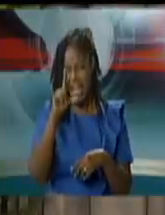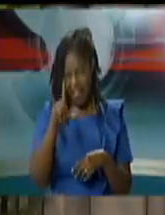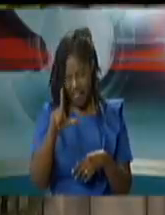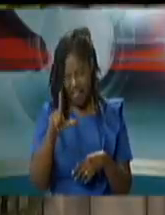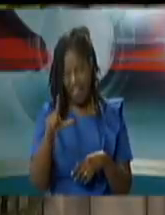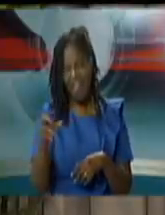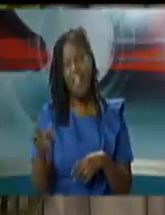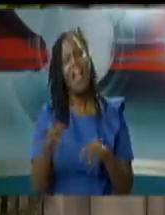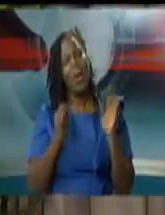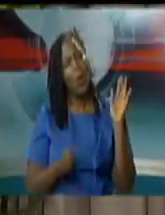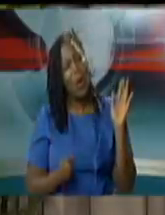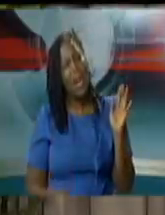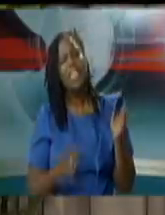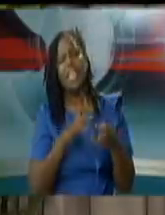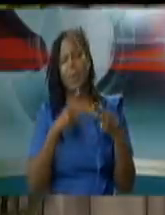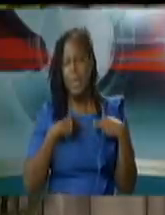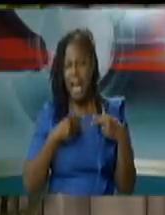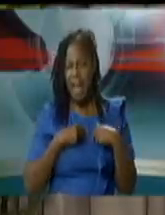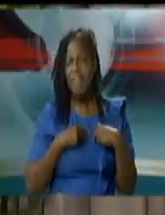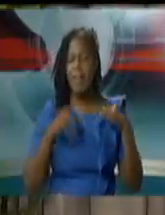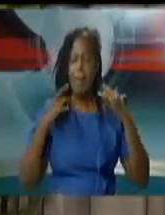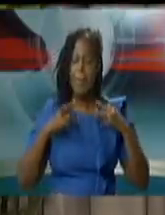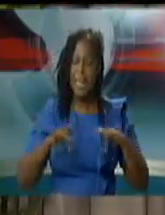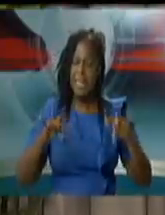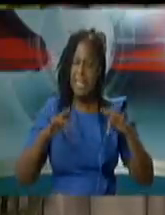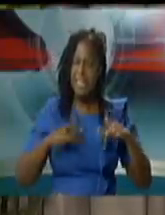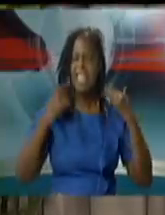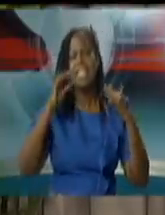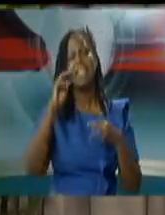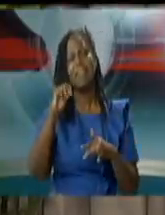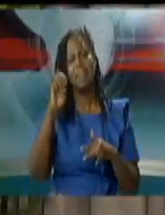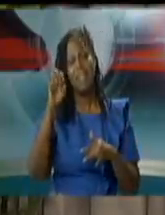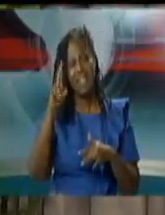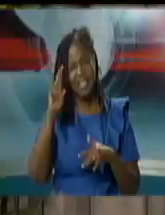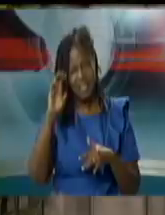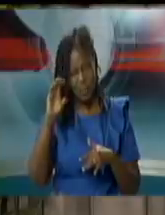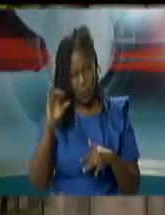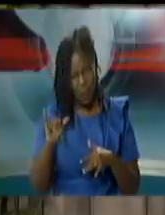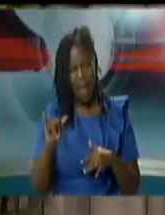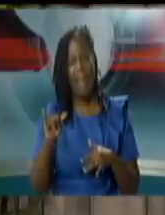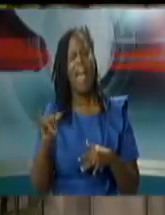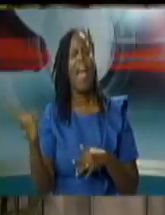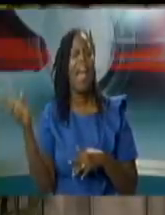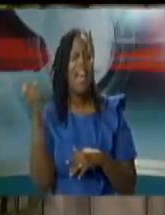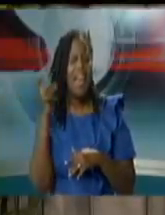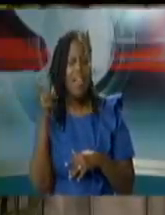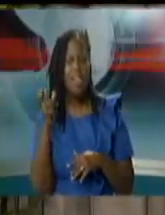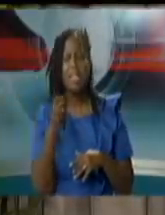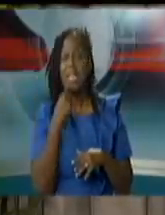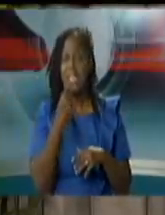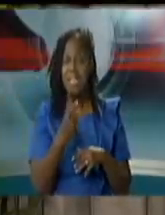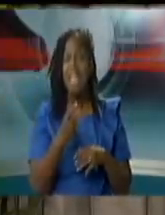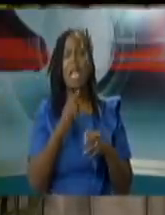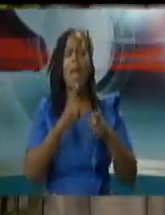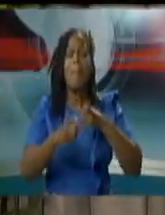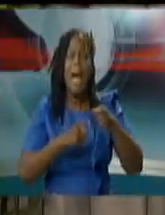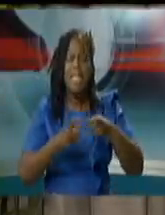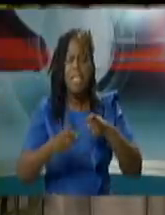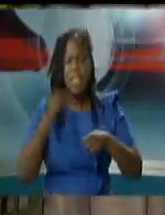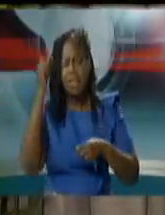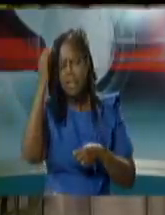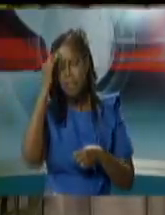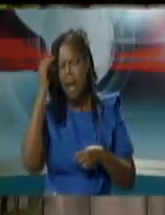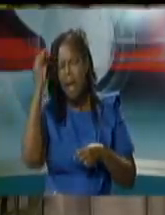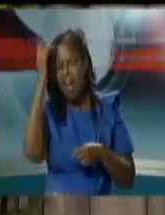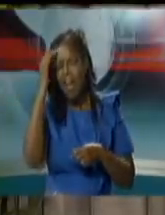hearings that we're going to have in the days ahead of us the psychological management is a very critical part of this some of these